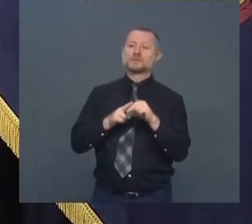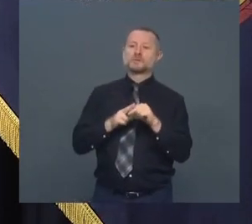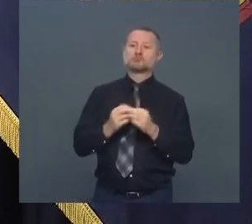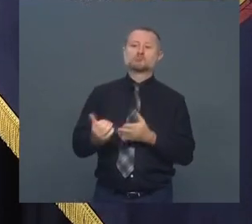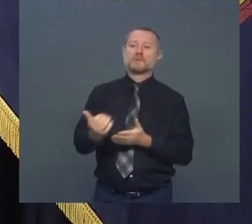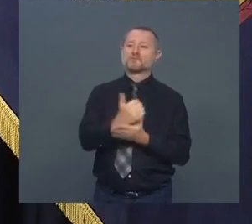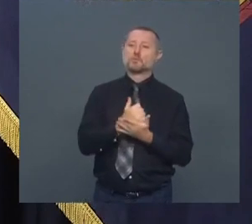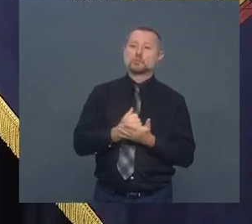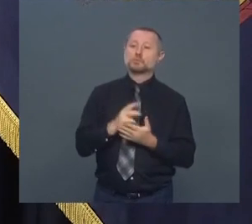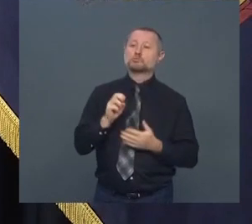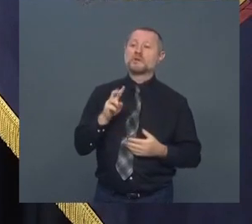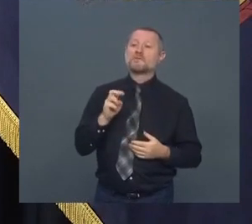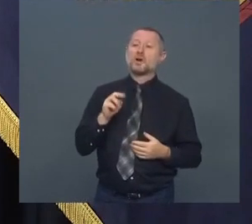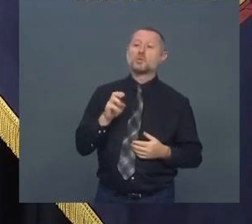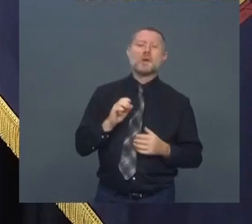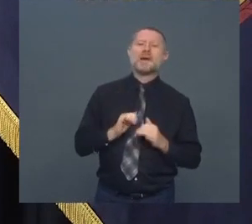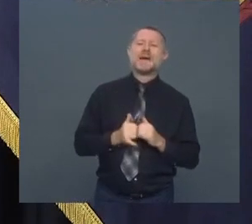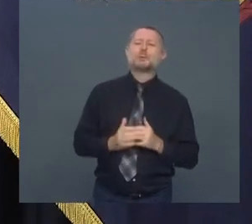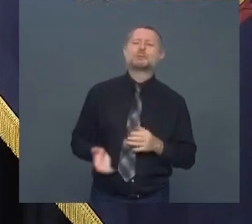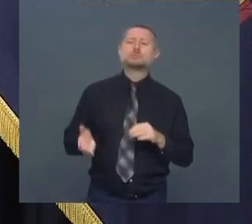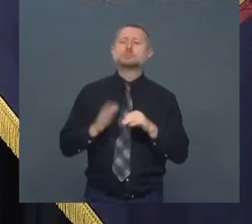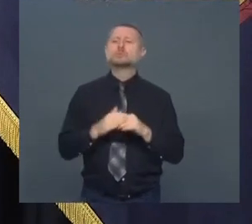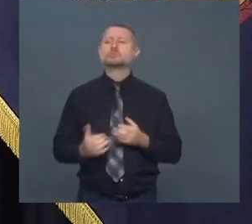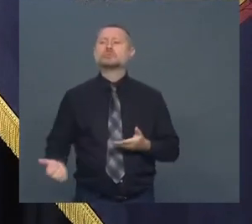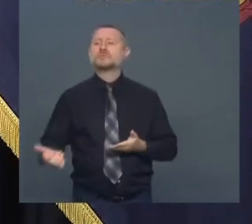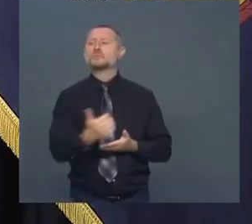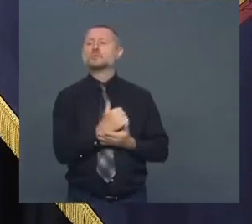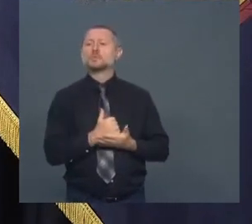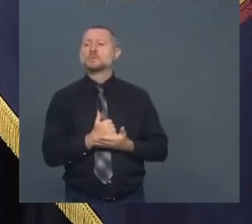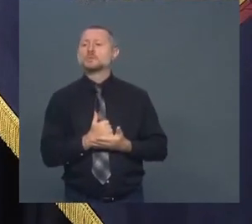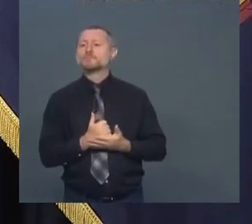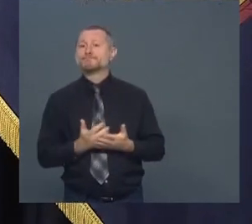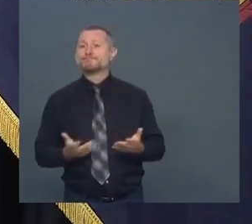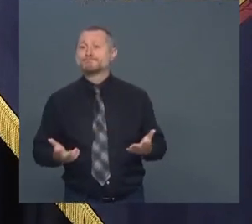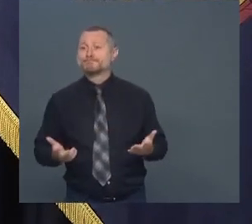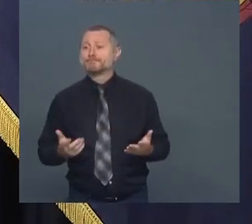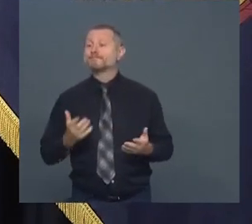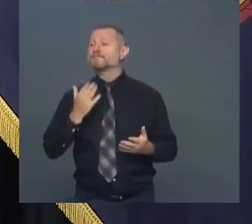have to raise revenues, better you do it nationally.